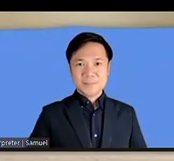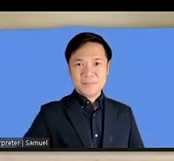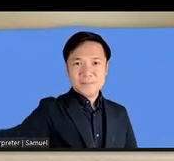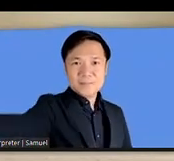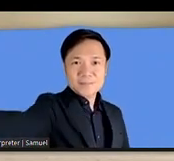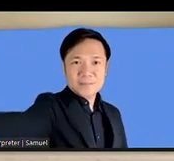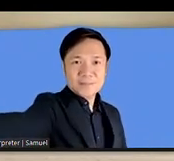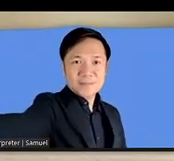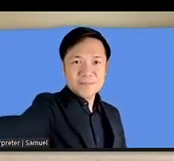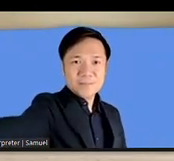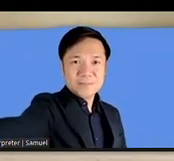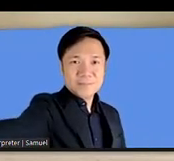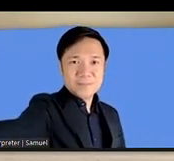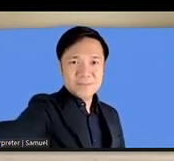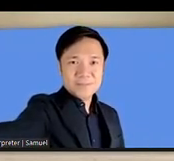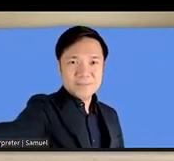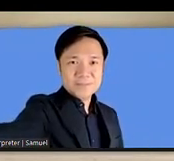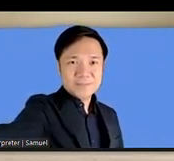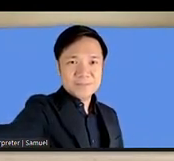me briefly introduce myself